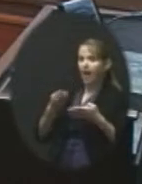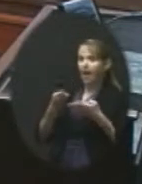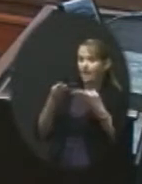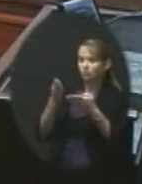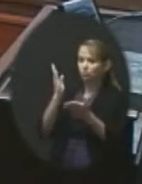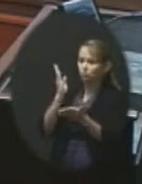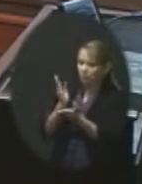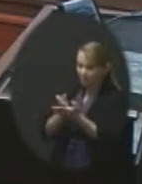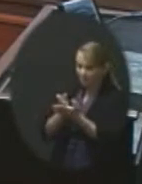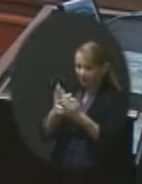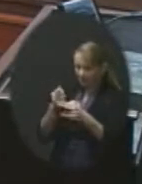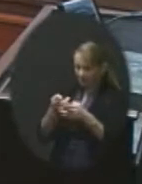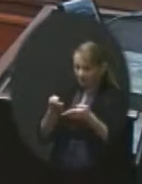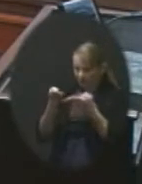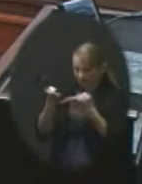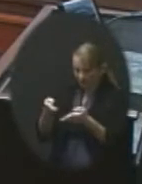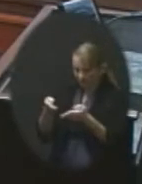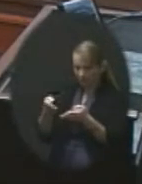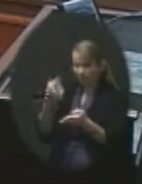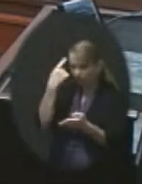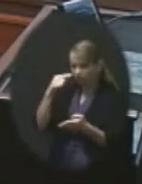nominations. Second.